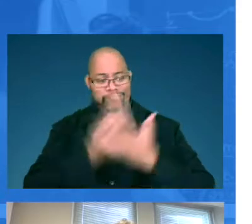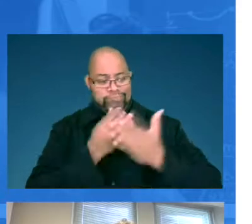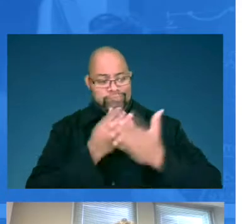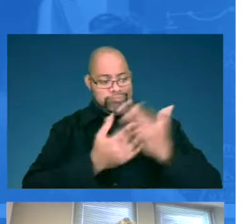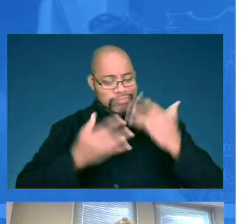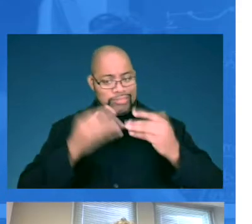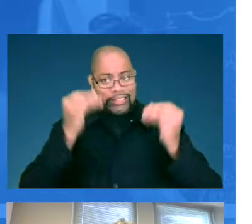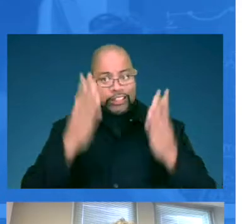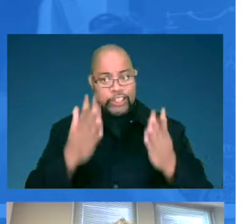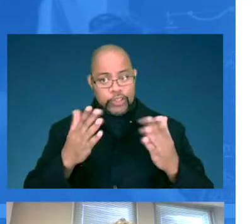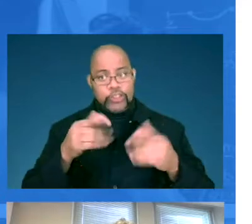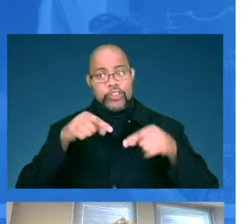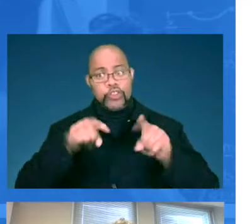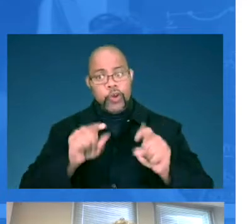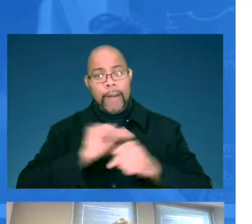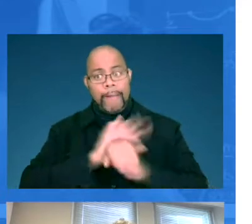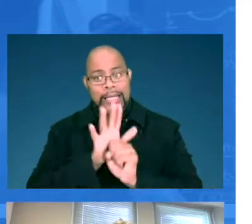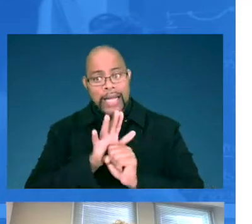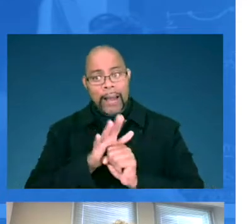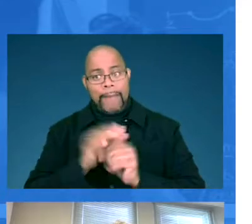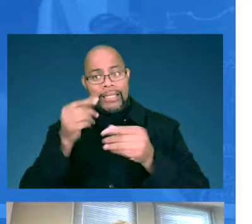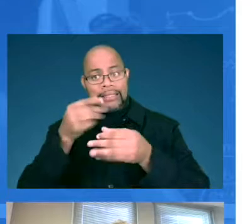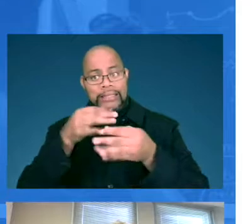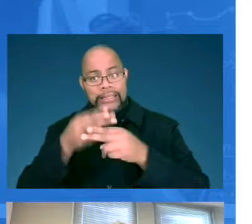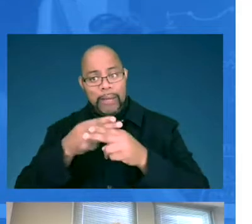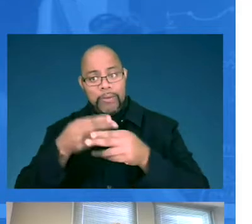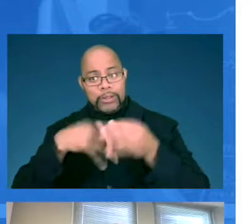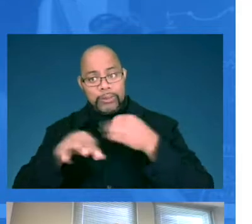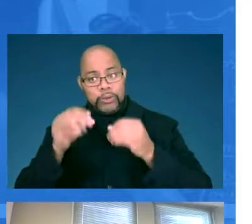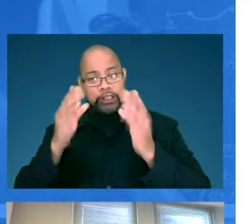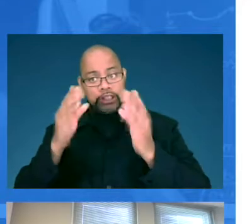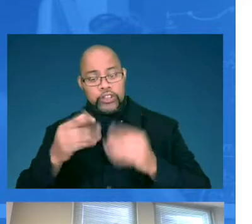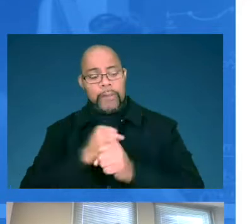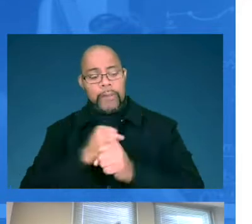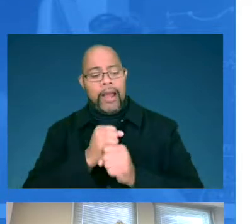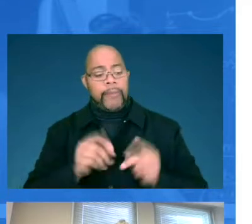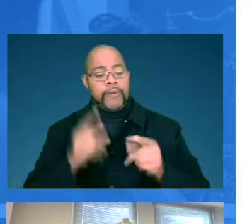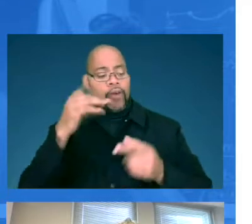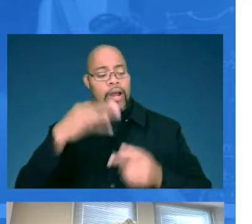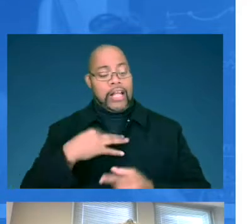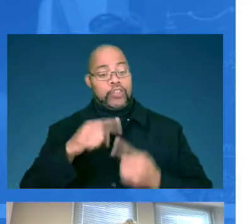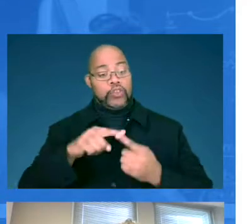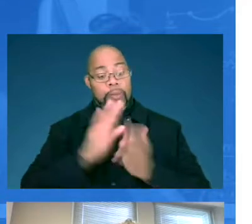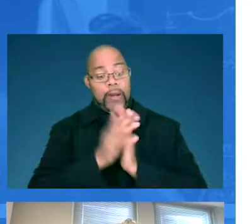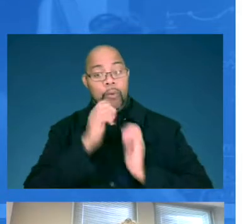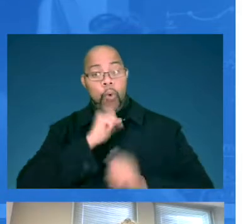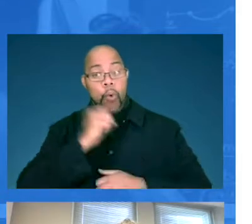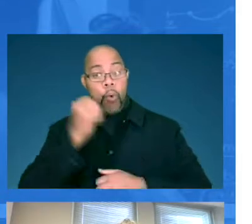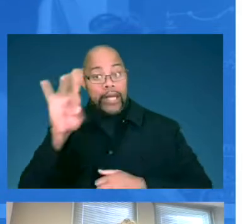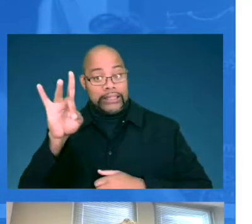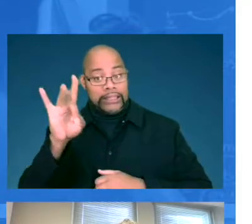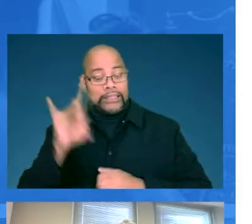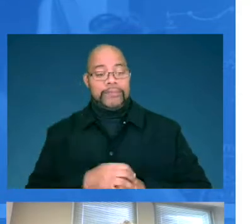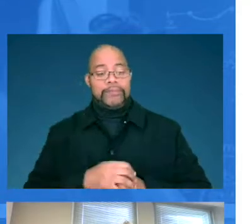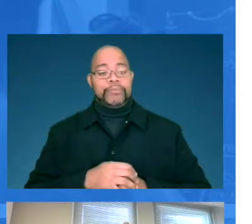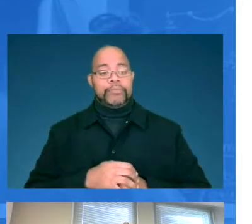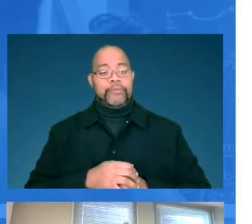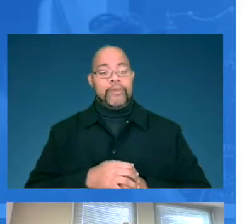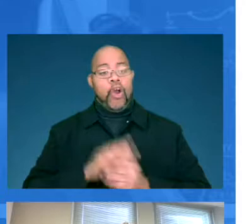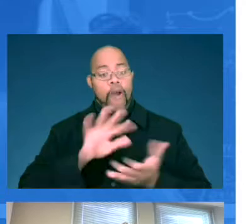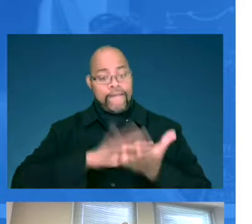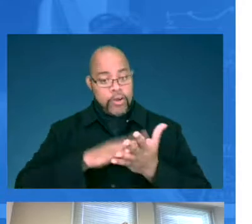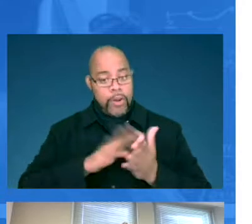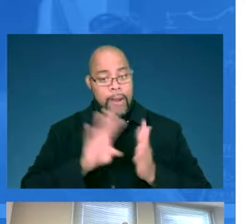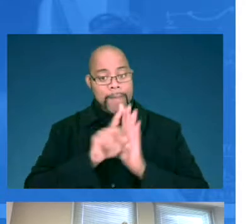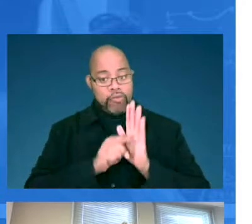substitute teachers during the pandemic, to create an opportunity for a candidate to be 18 years old, undergo the